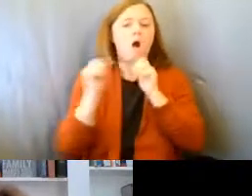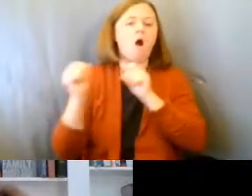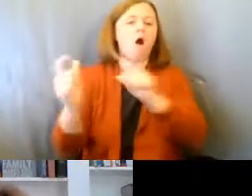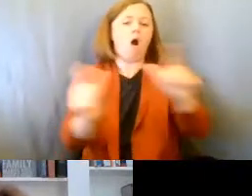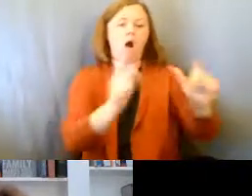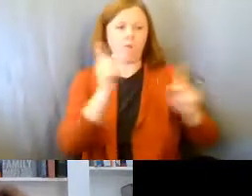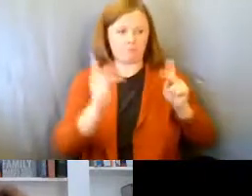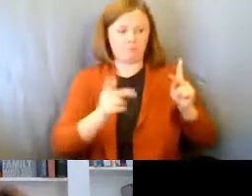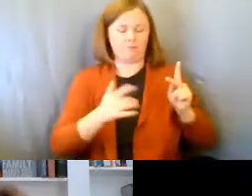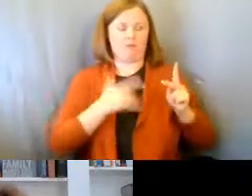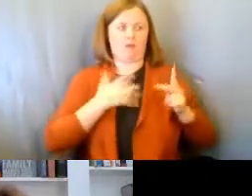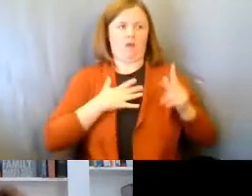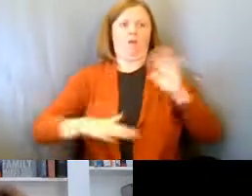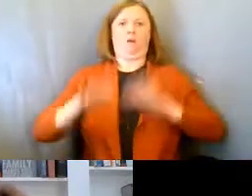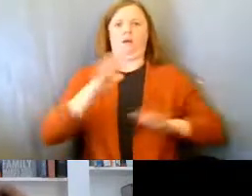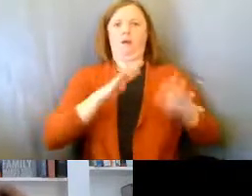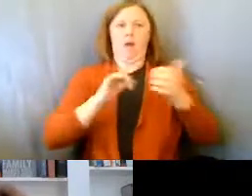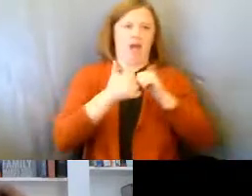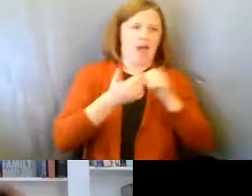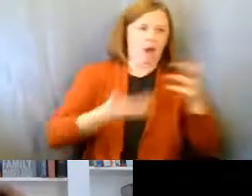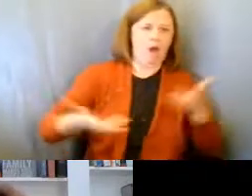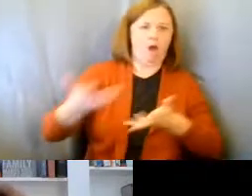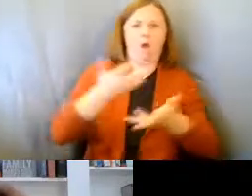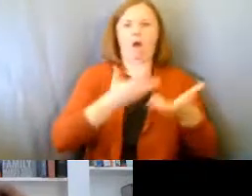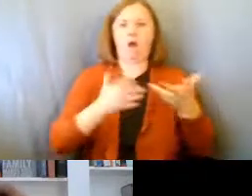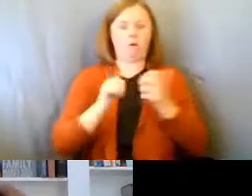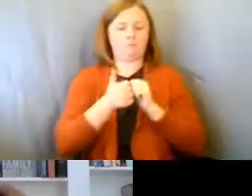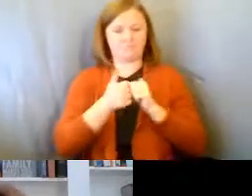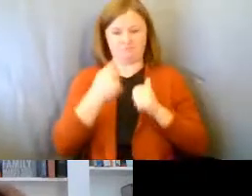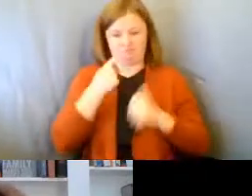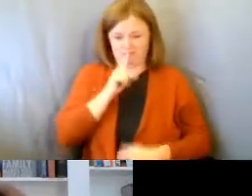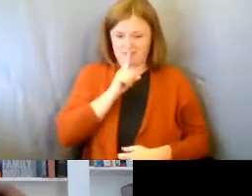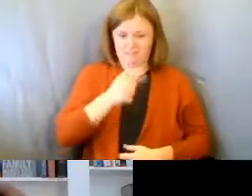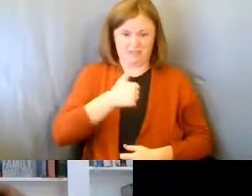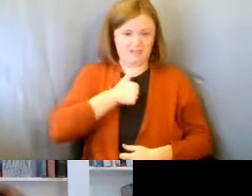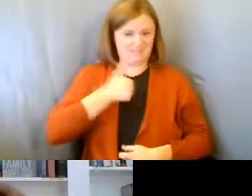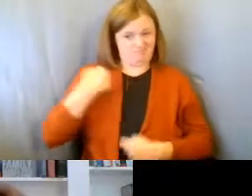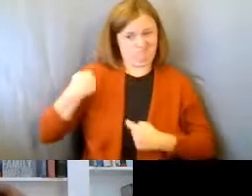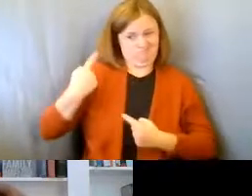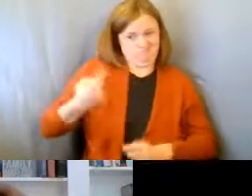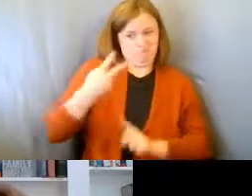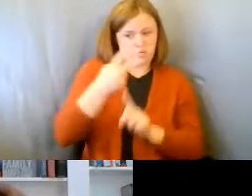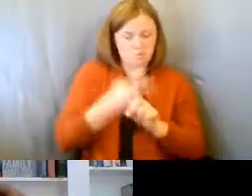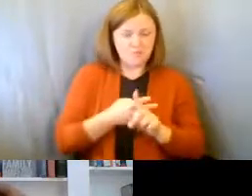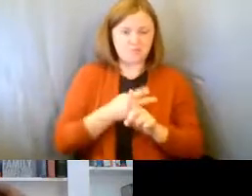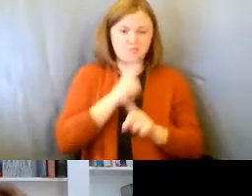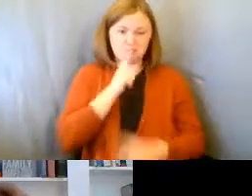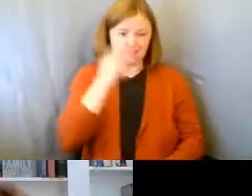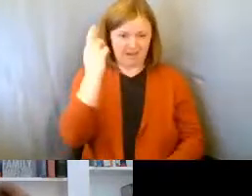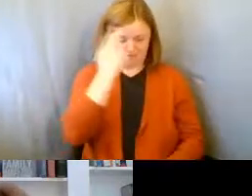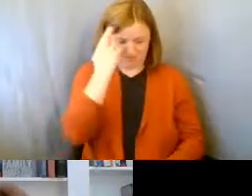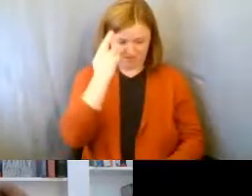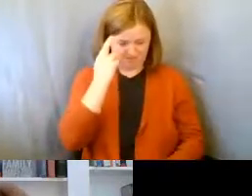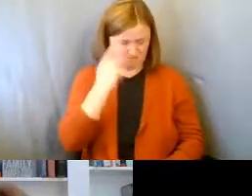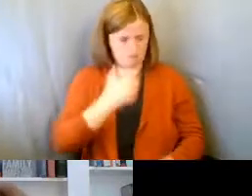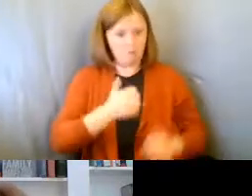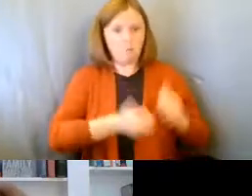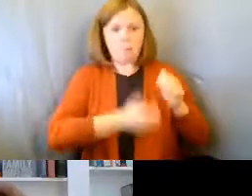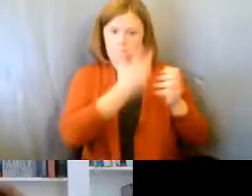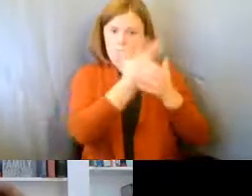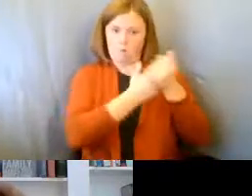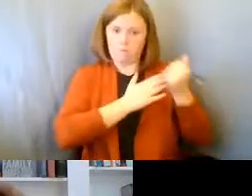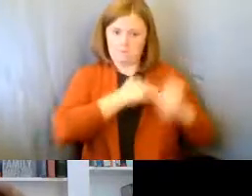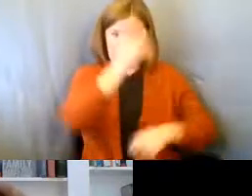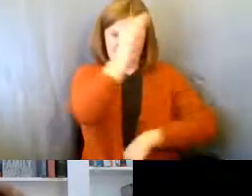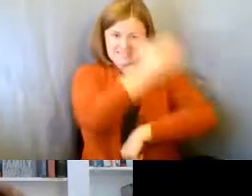some of that. I found myself in the last two months realizing that both of my adult sons'